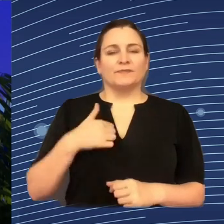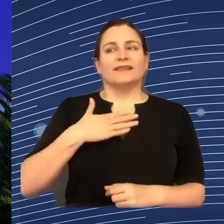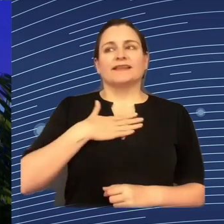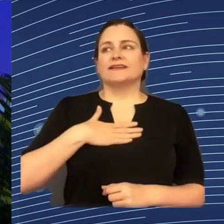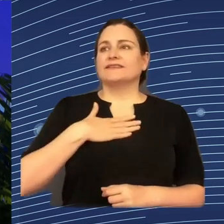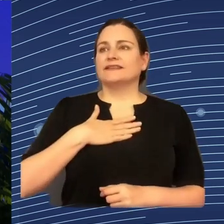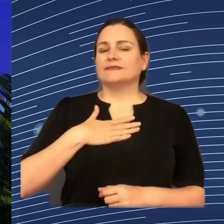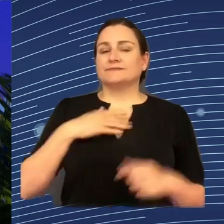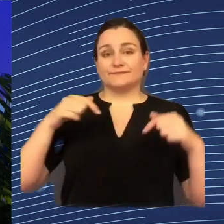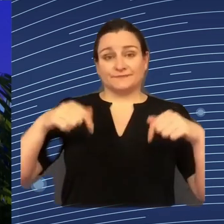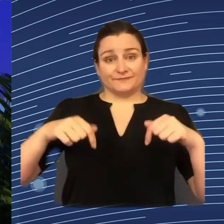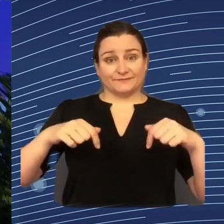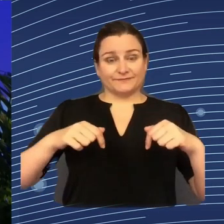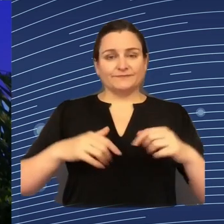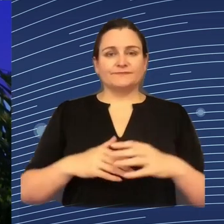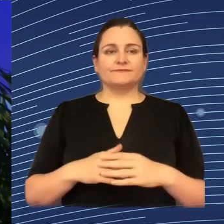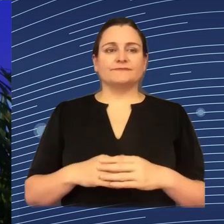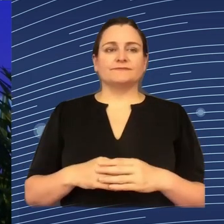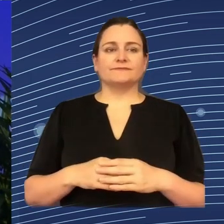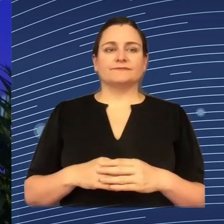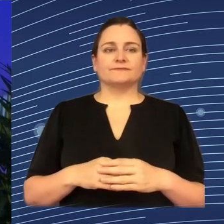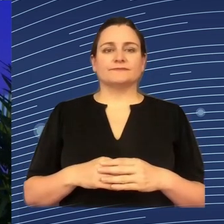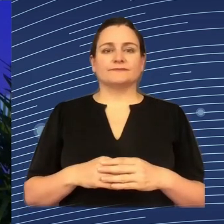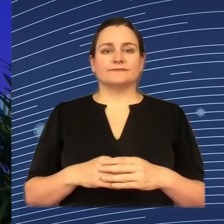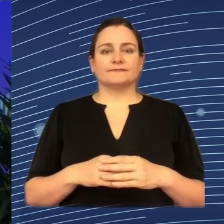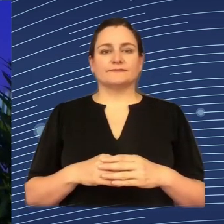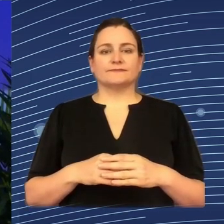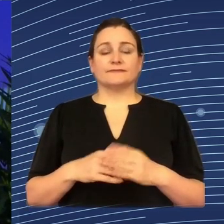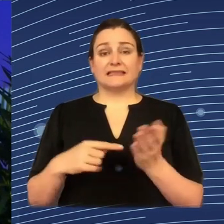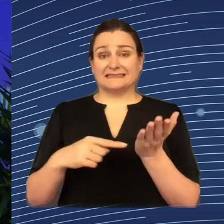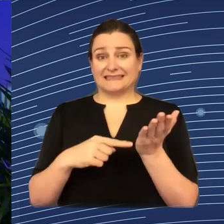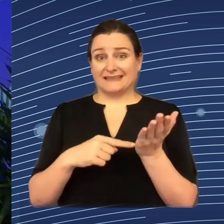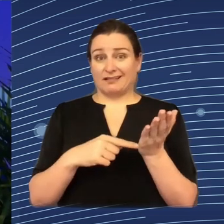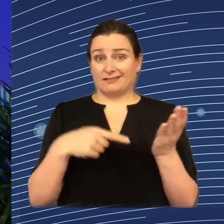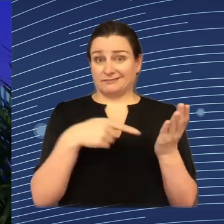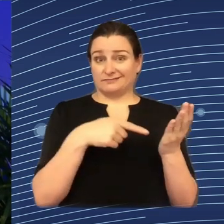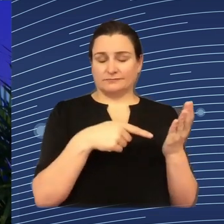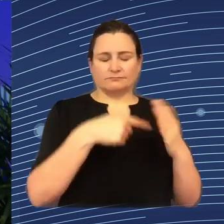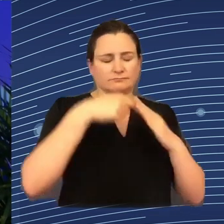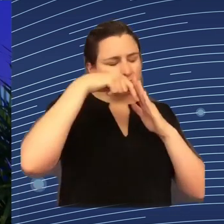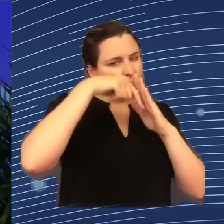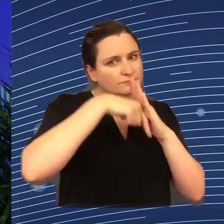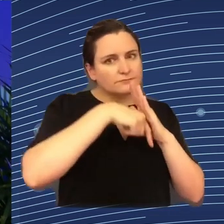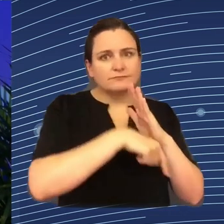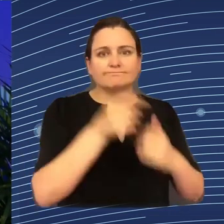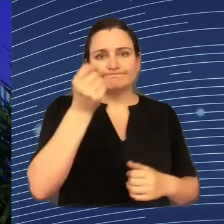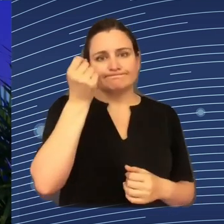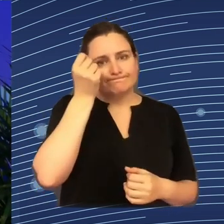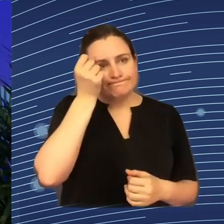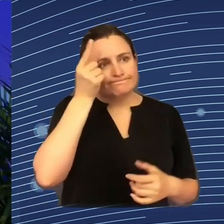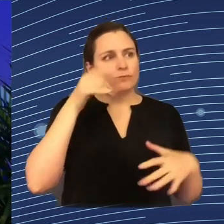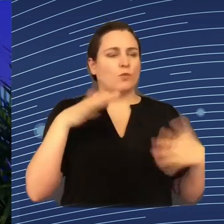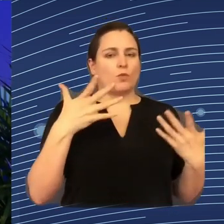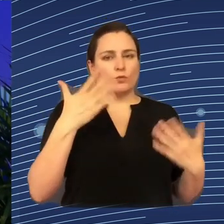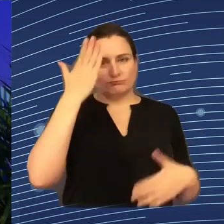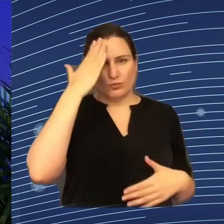this context, technicalities or really the deep understanding of the technical issues is not really the point.